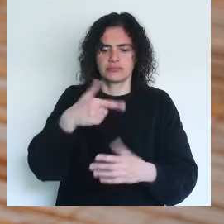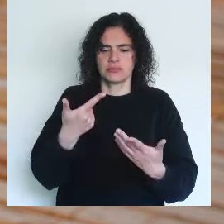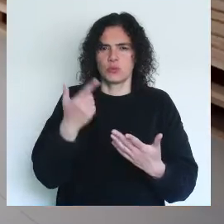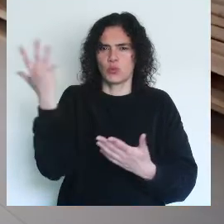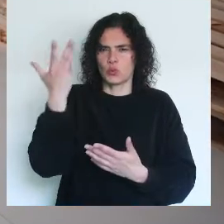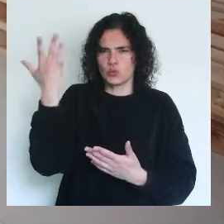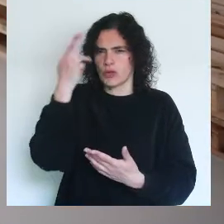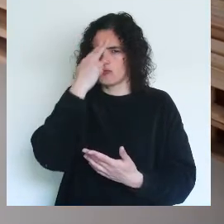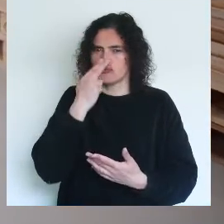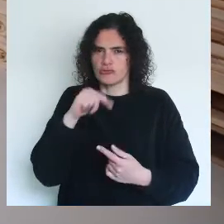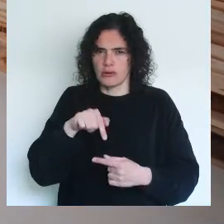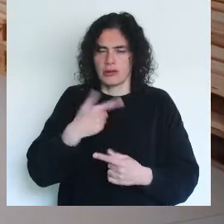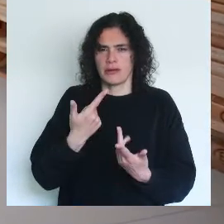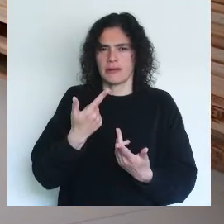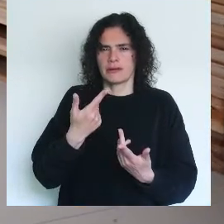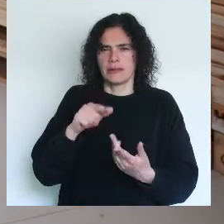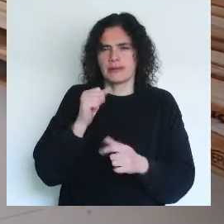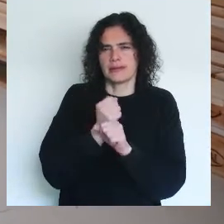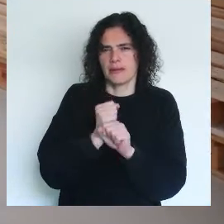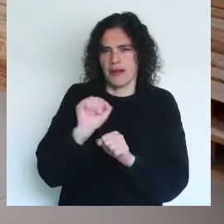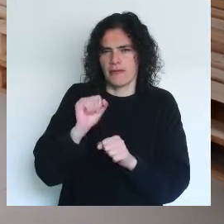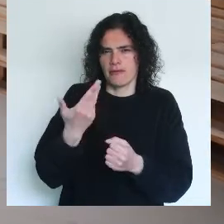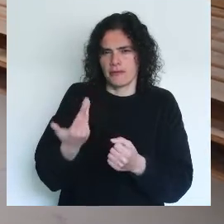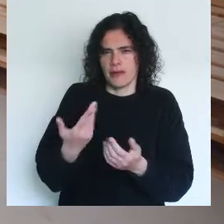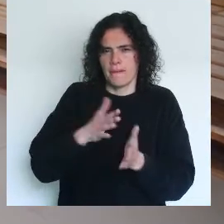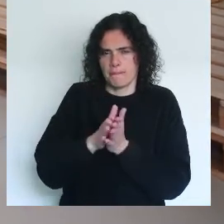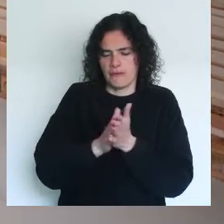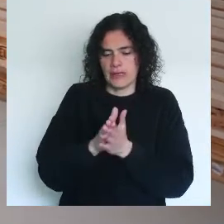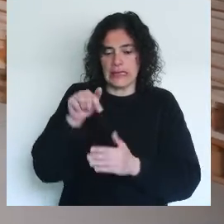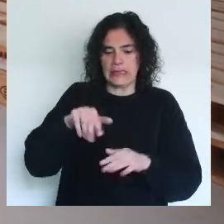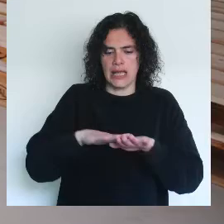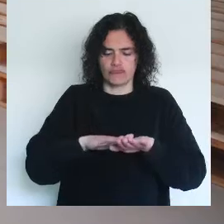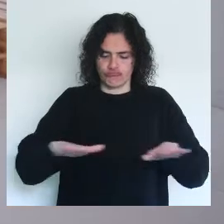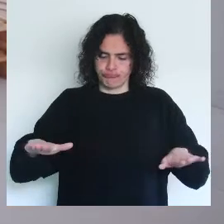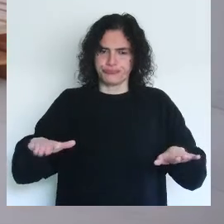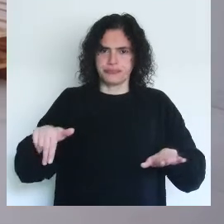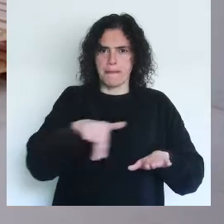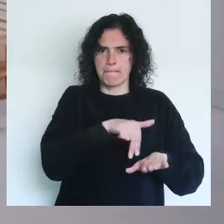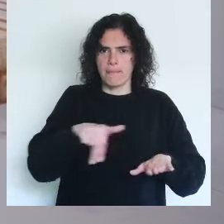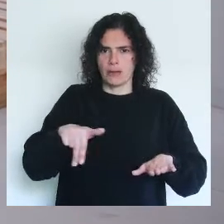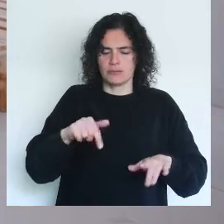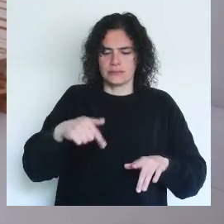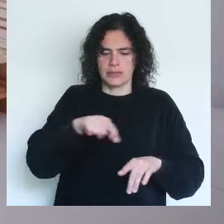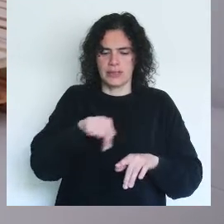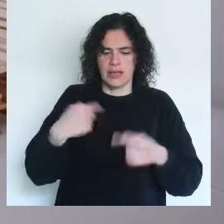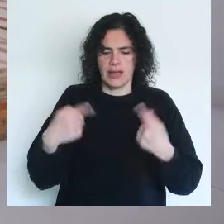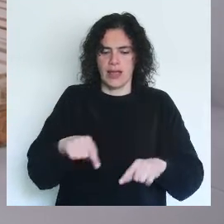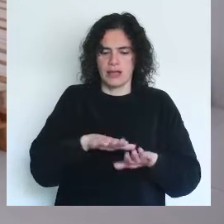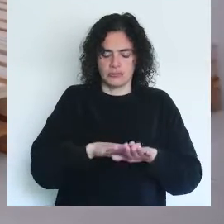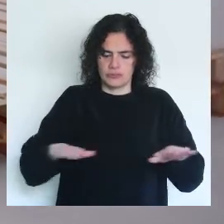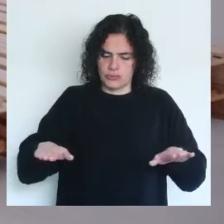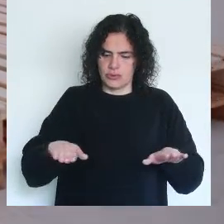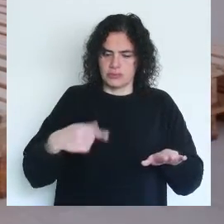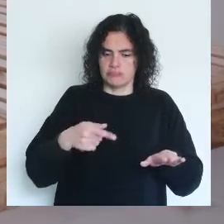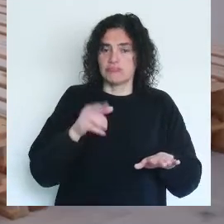to the cultural history, to feed his work. Here you have a stage, and with The Prince of Hamburg you